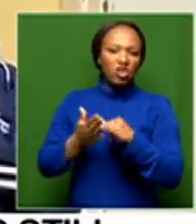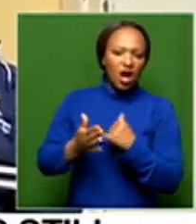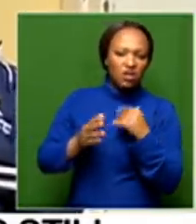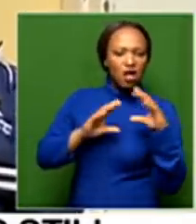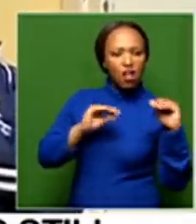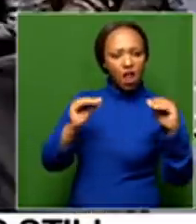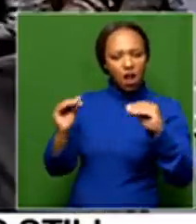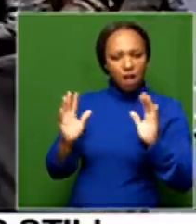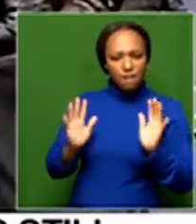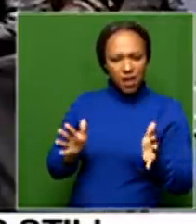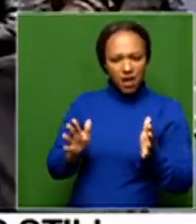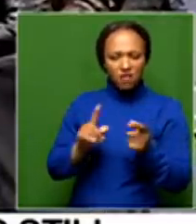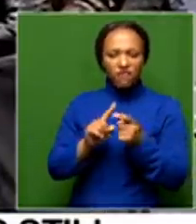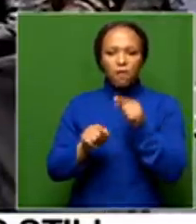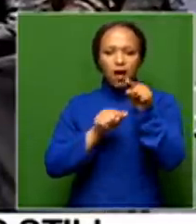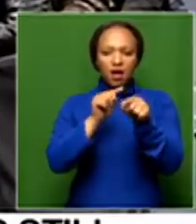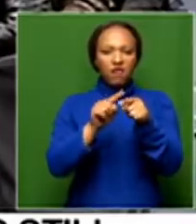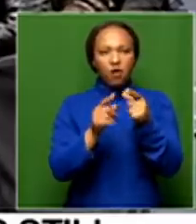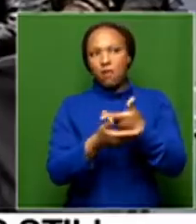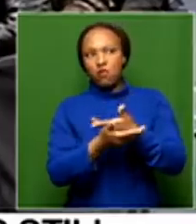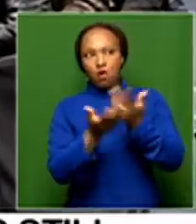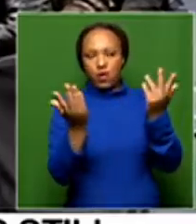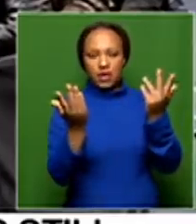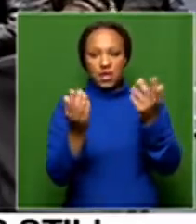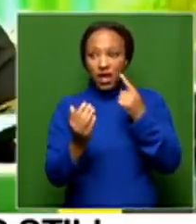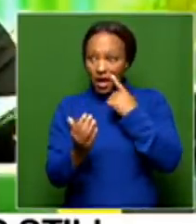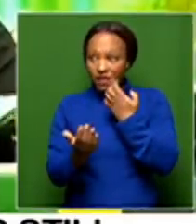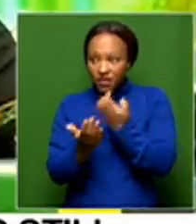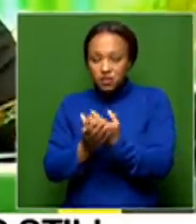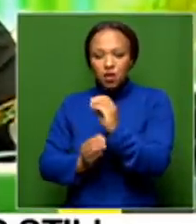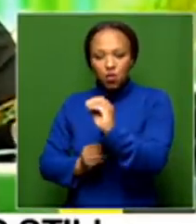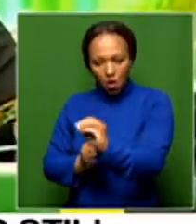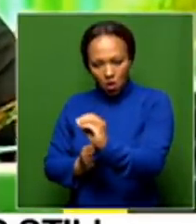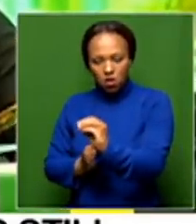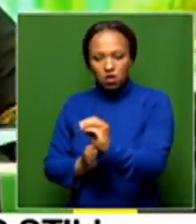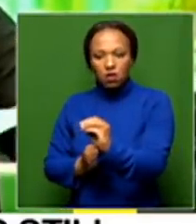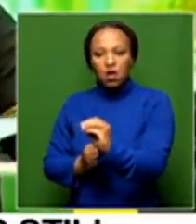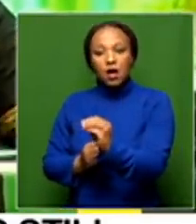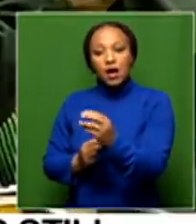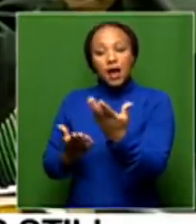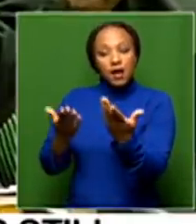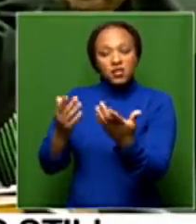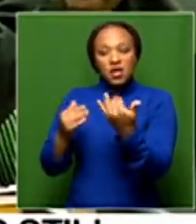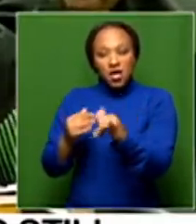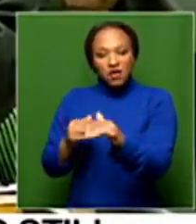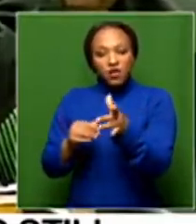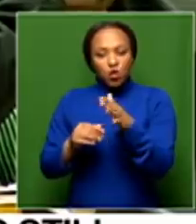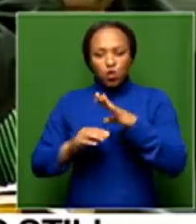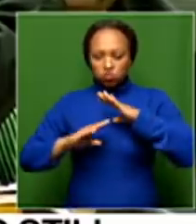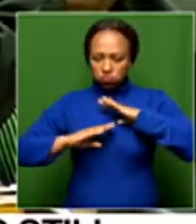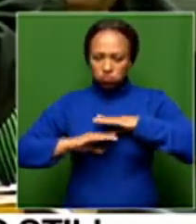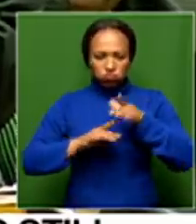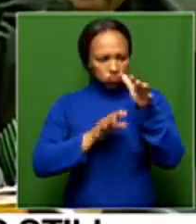allegations that come from out of nowhere, you, unless you've satisfactorily explained